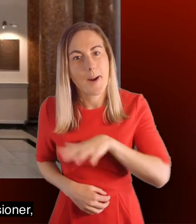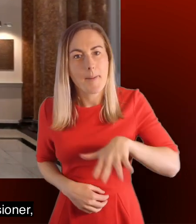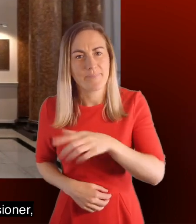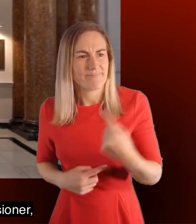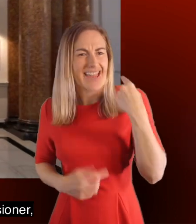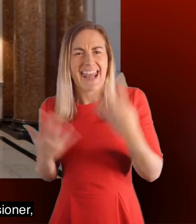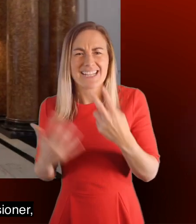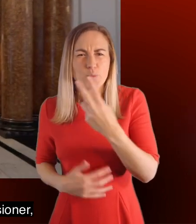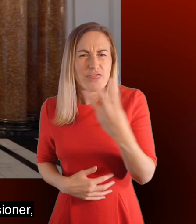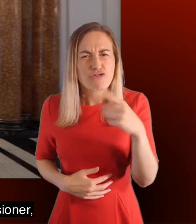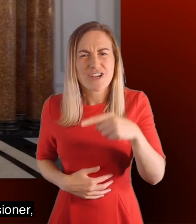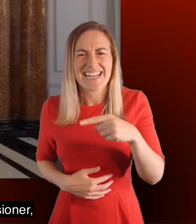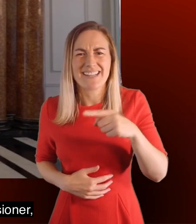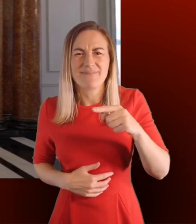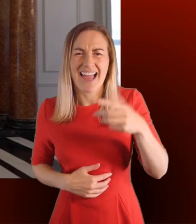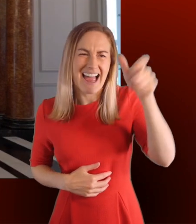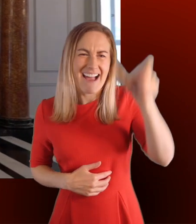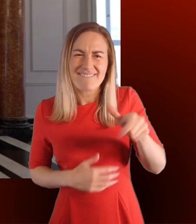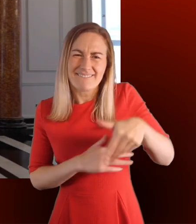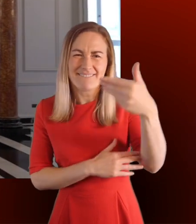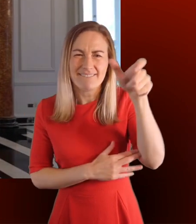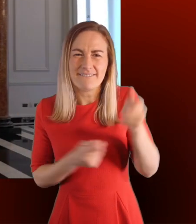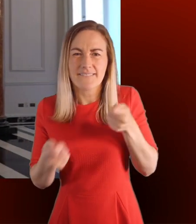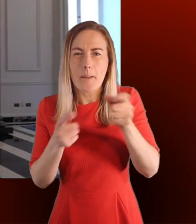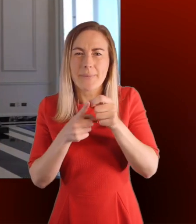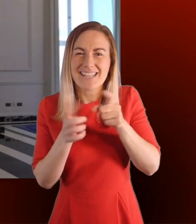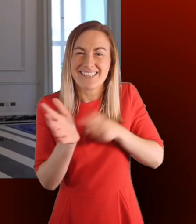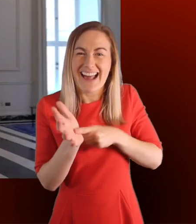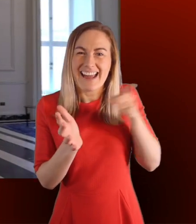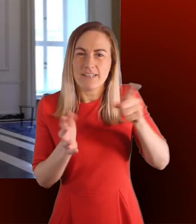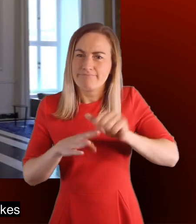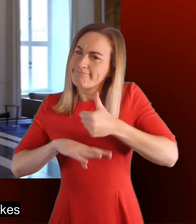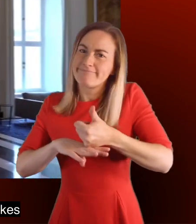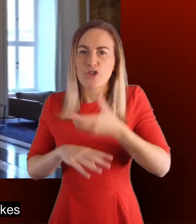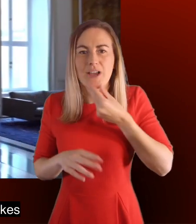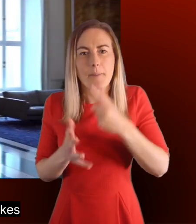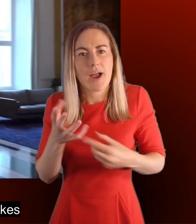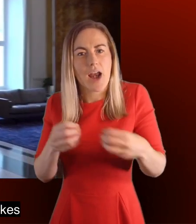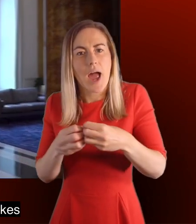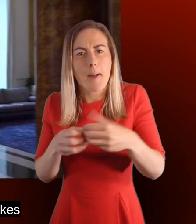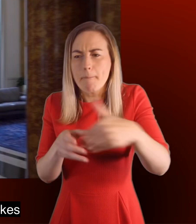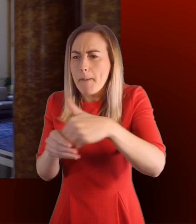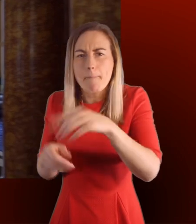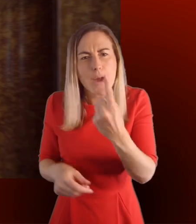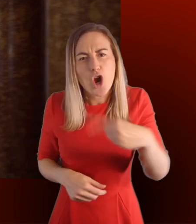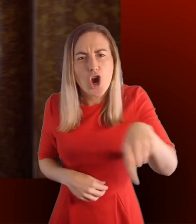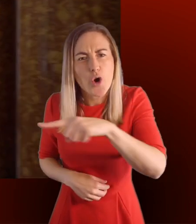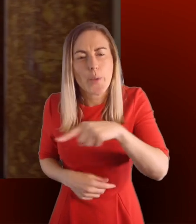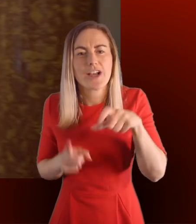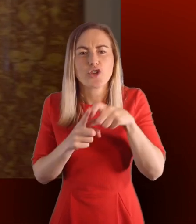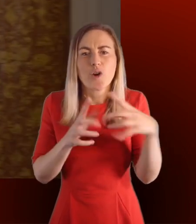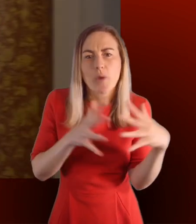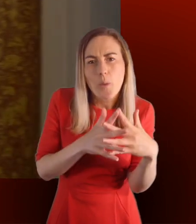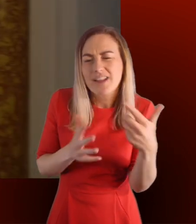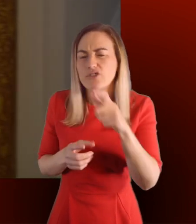1923 Canada's High Commissioner Peter Larkin acquired the former Gentleman's Club whose members included the likes of the Duke of Wellington